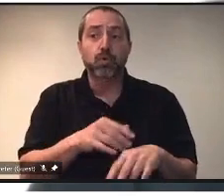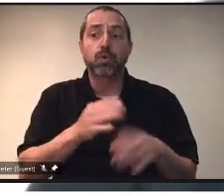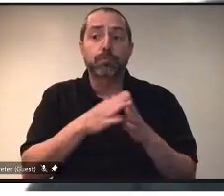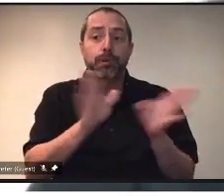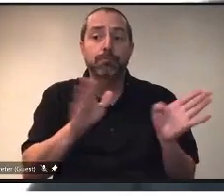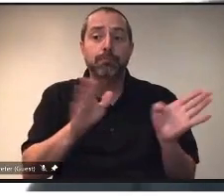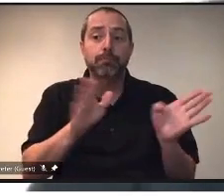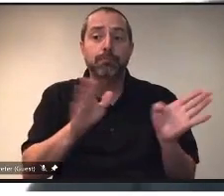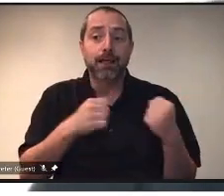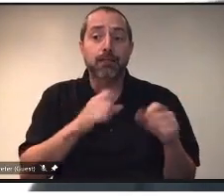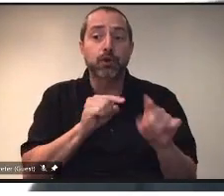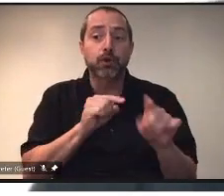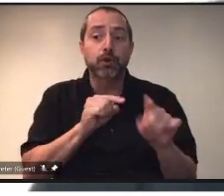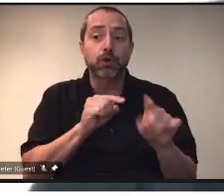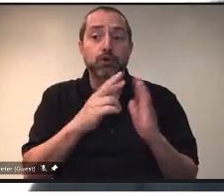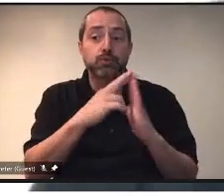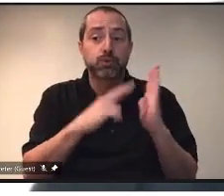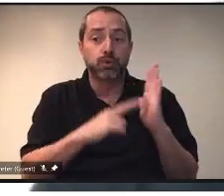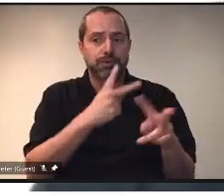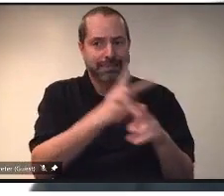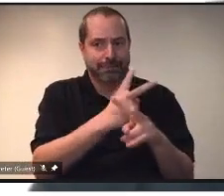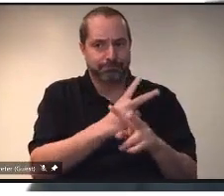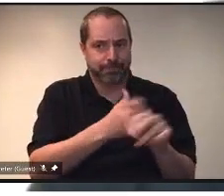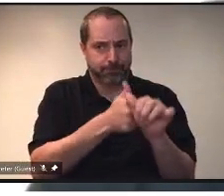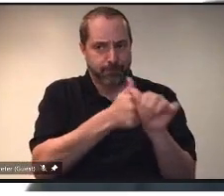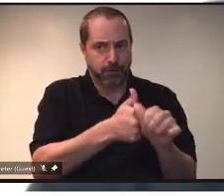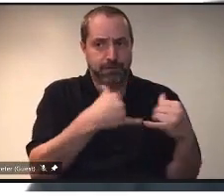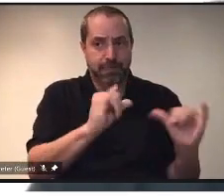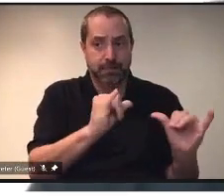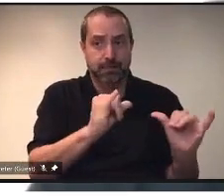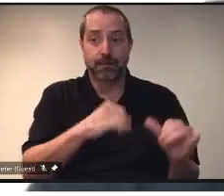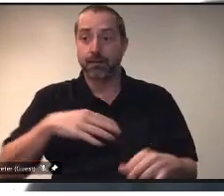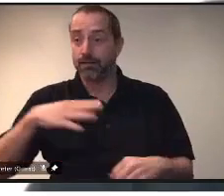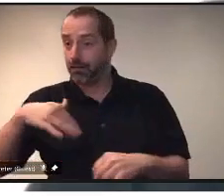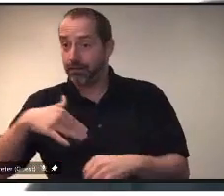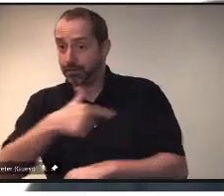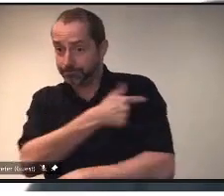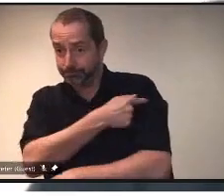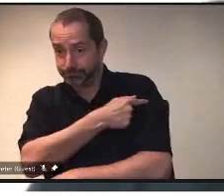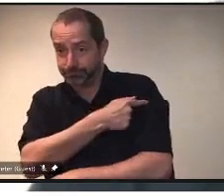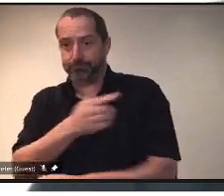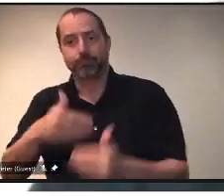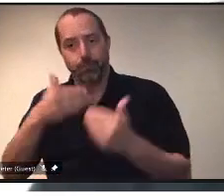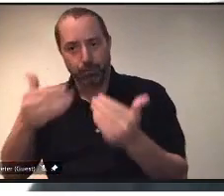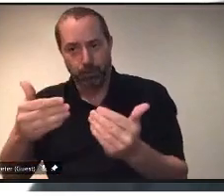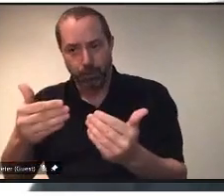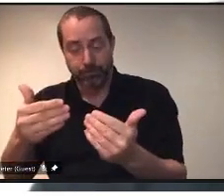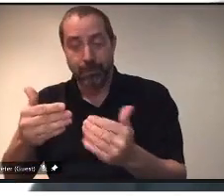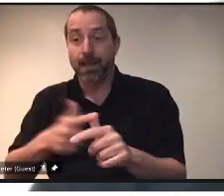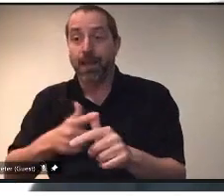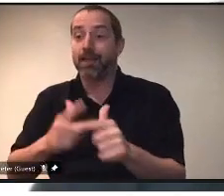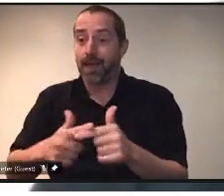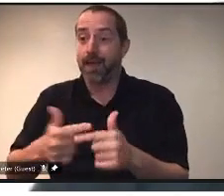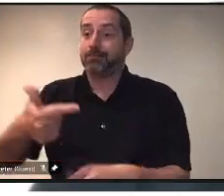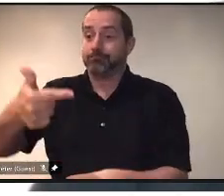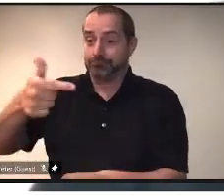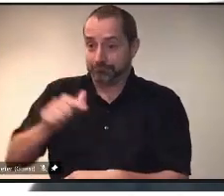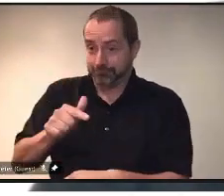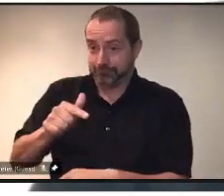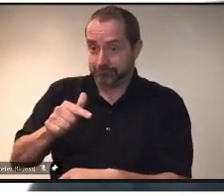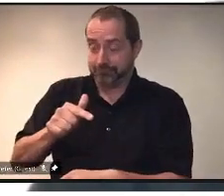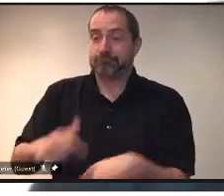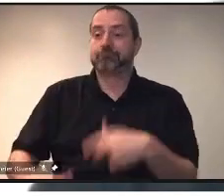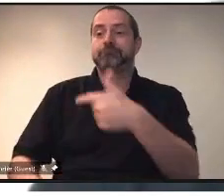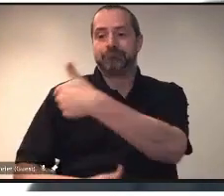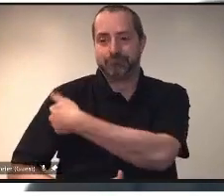If you haven't done so already, go get your first shot. Then when it's your turn, go get your second shot. Let's stick it